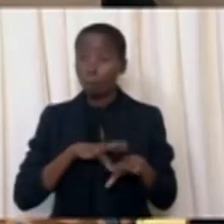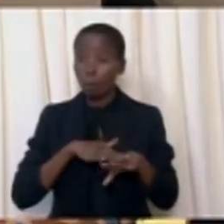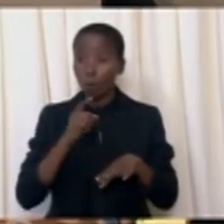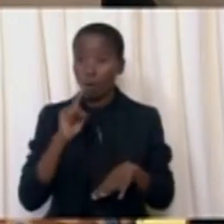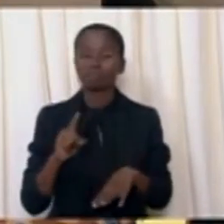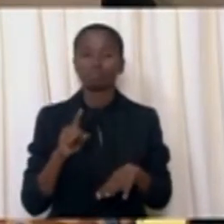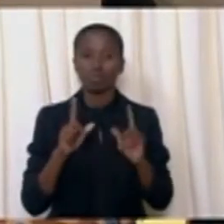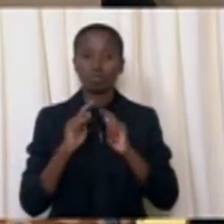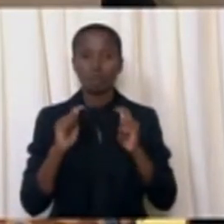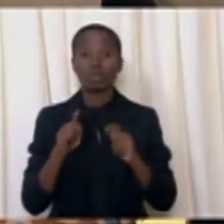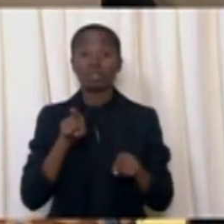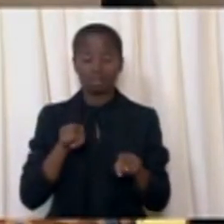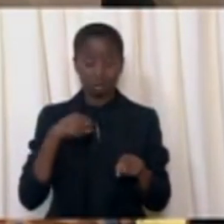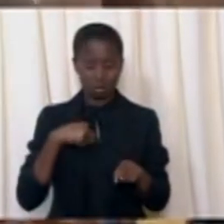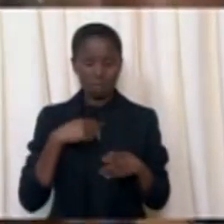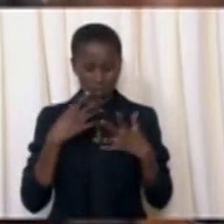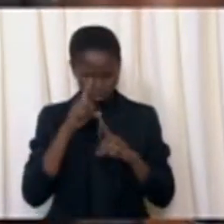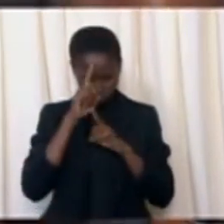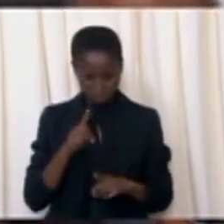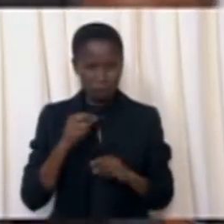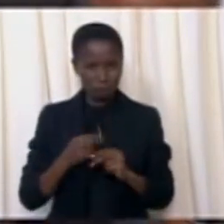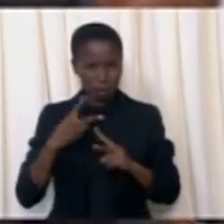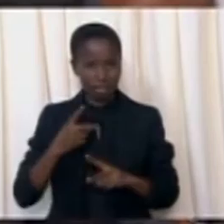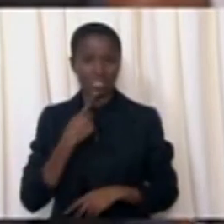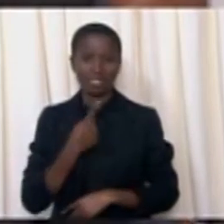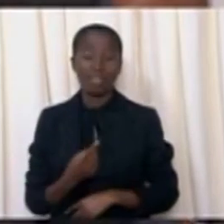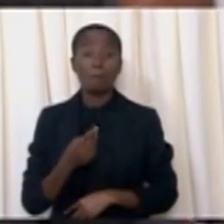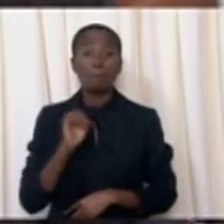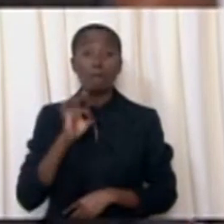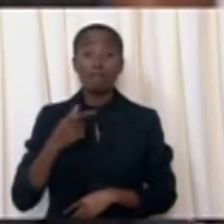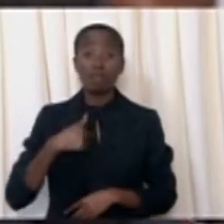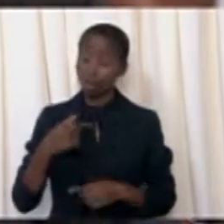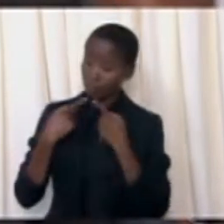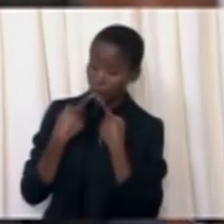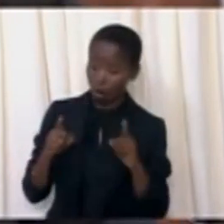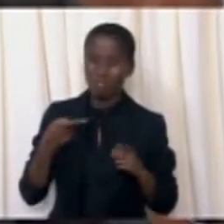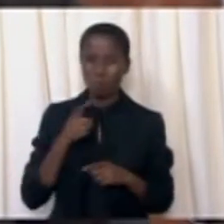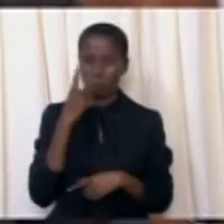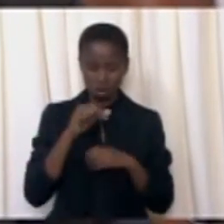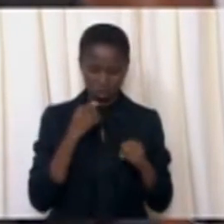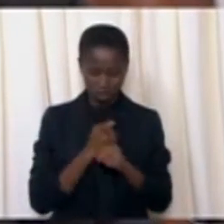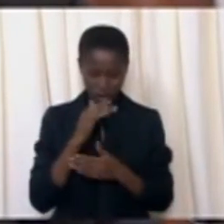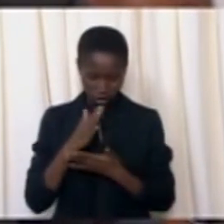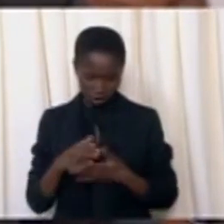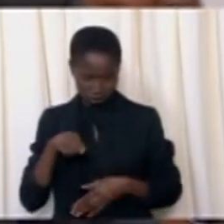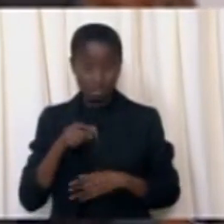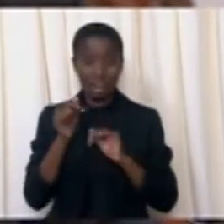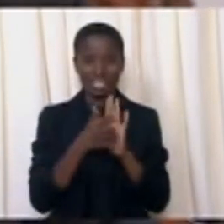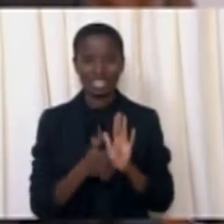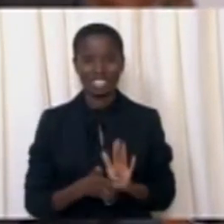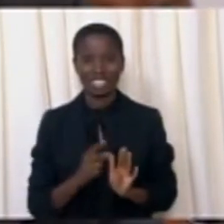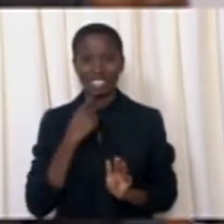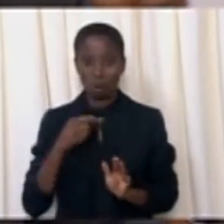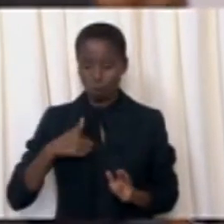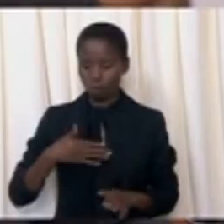I have decided finally, as I have been announcing for a year and a half in the legislature, to appoint the